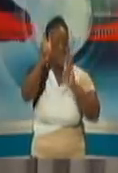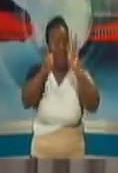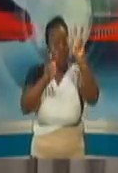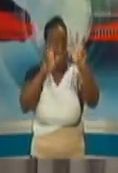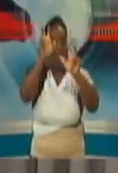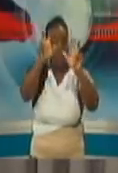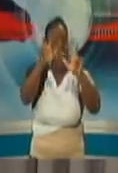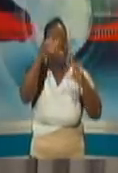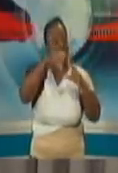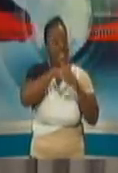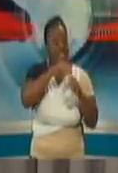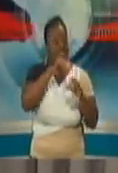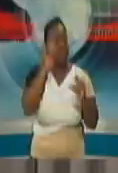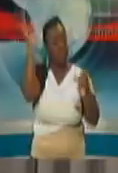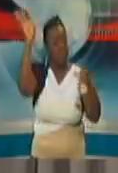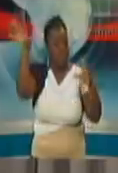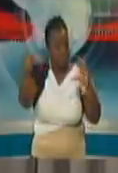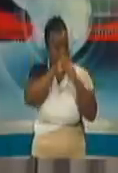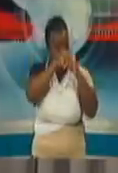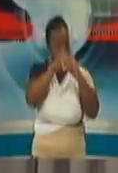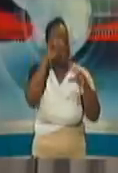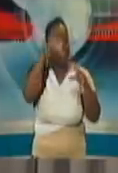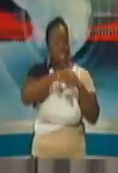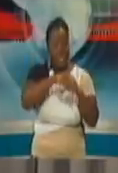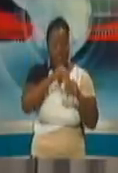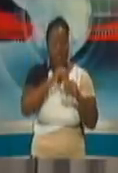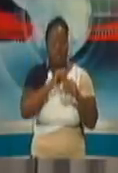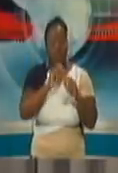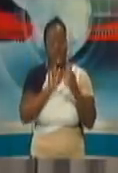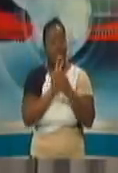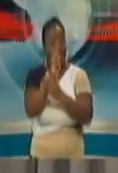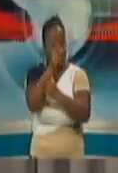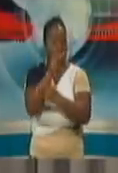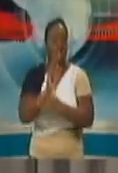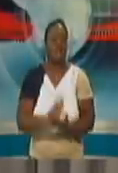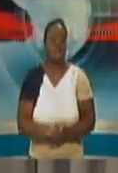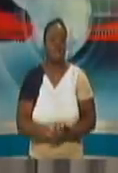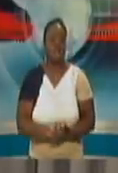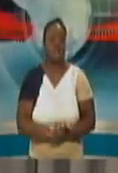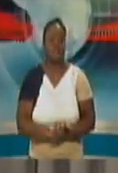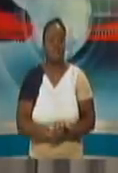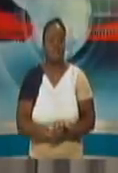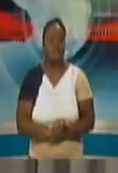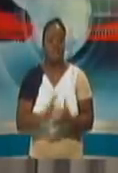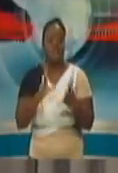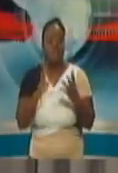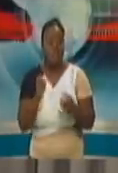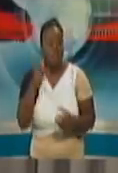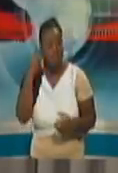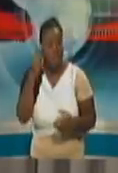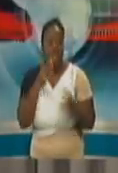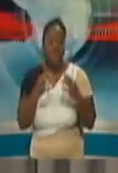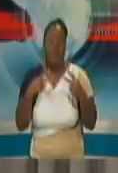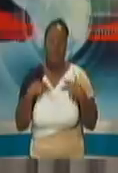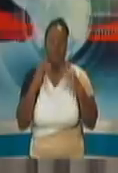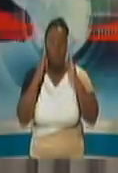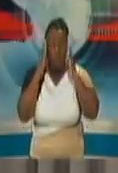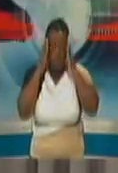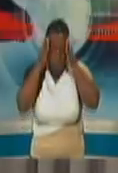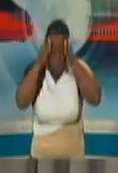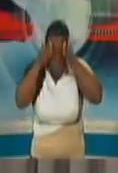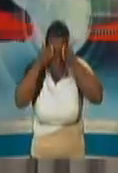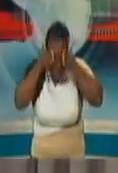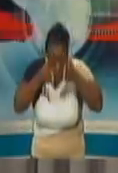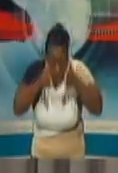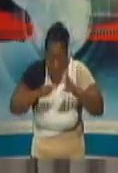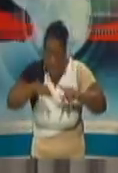and therefore that's going to be key as well. So I want to say if I had to focus on any industries at